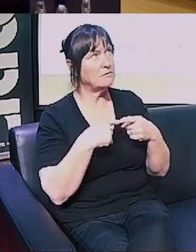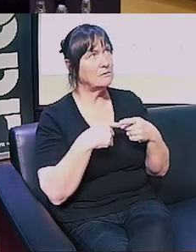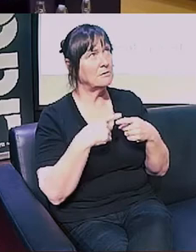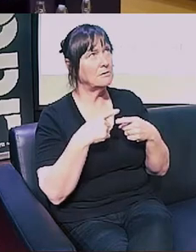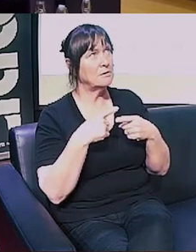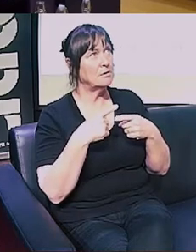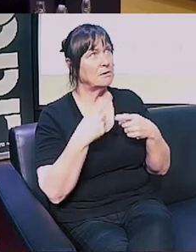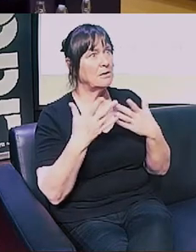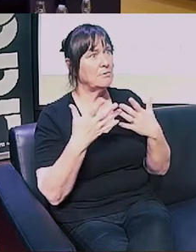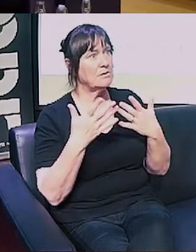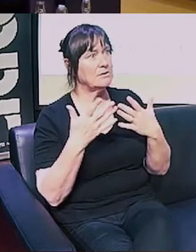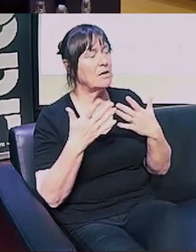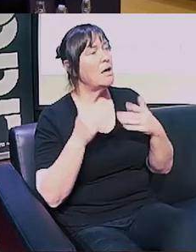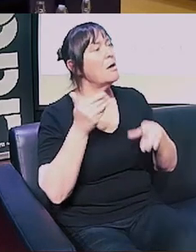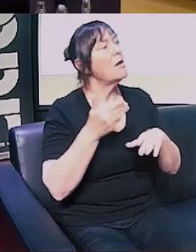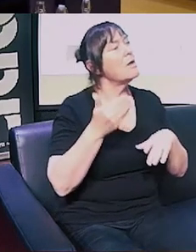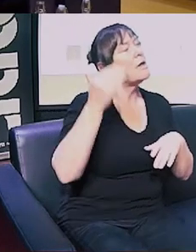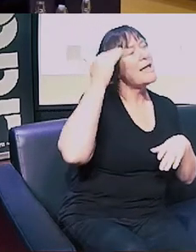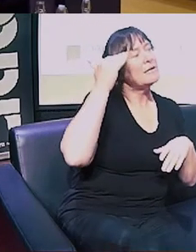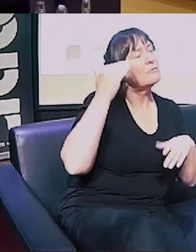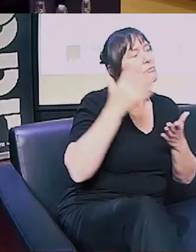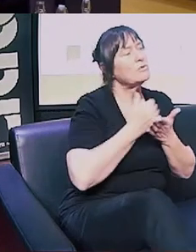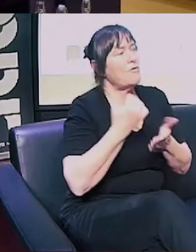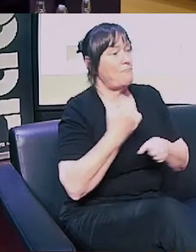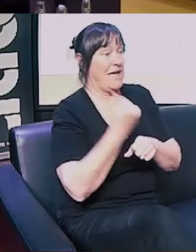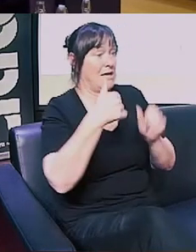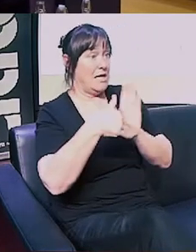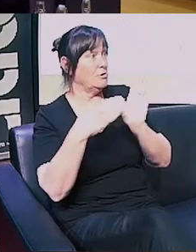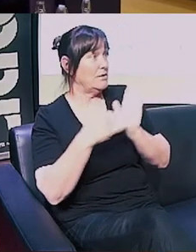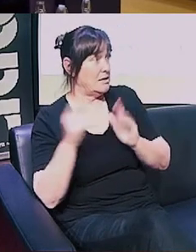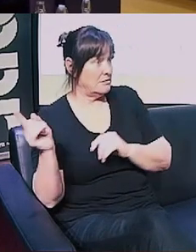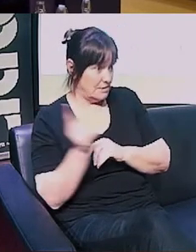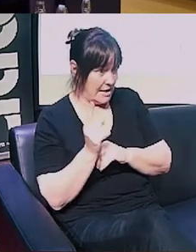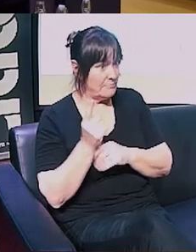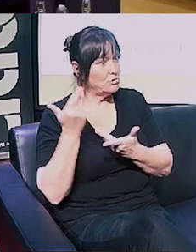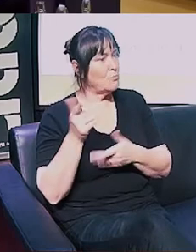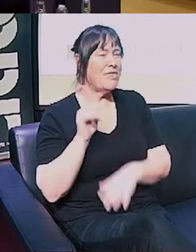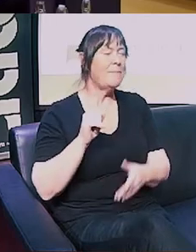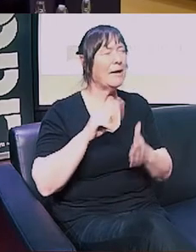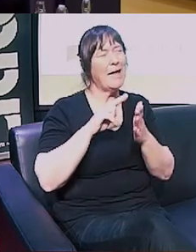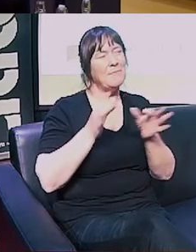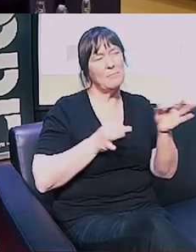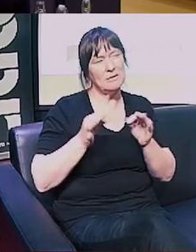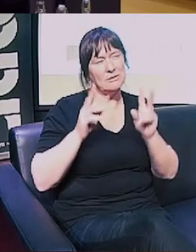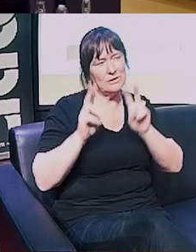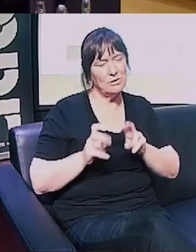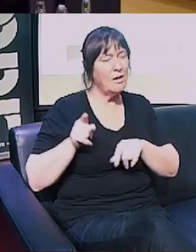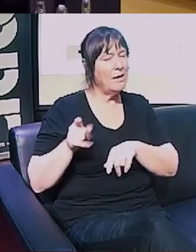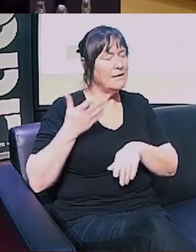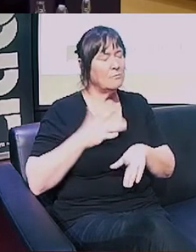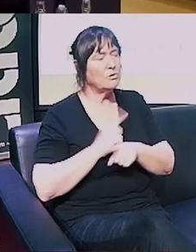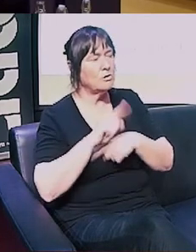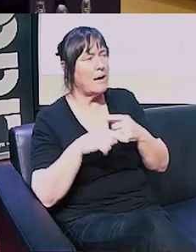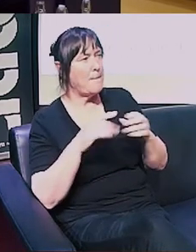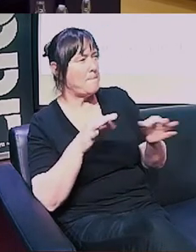he was, you know, former head of the Reserve Bank in New Zealand and it became a political issue and he didn't want to speak about politics and then,